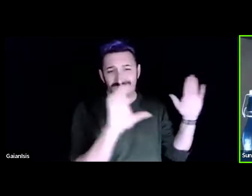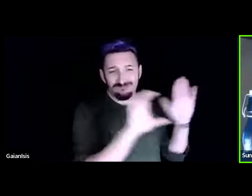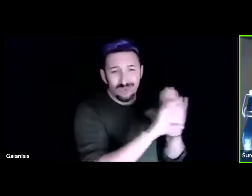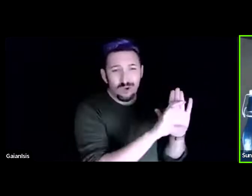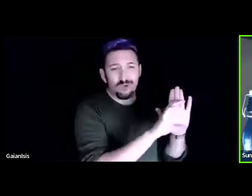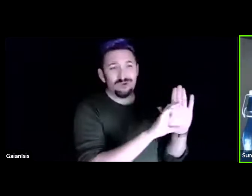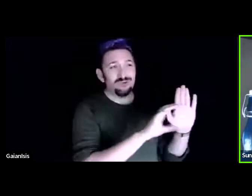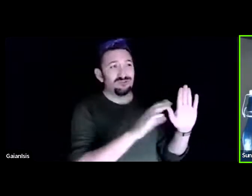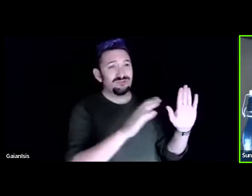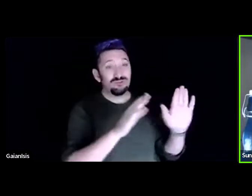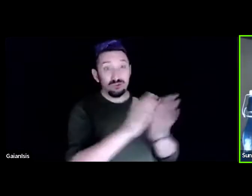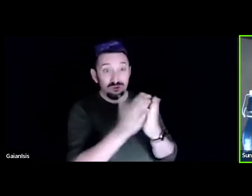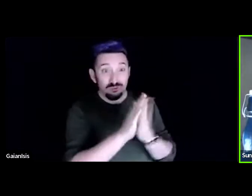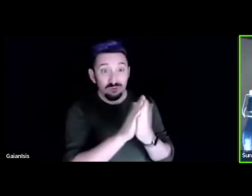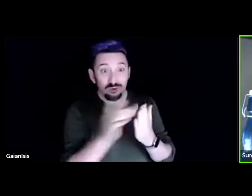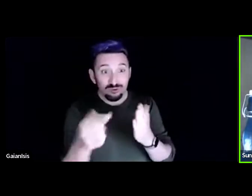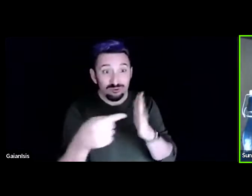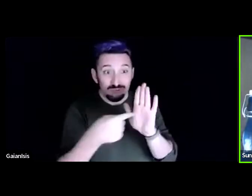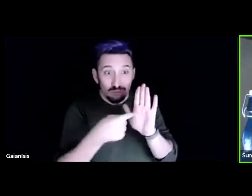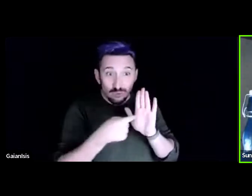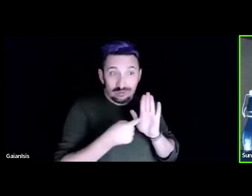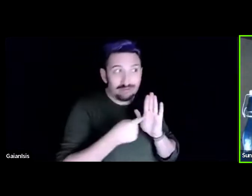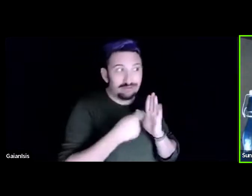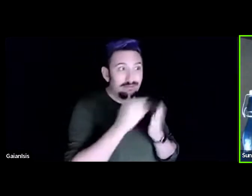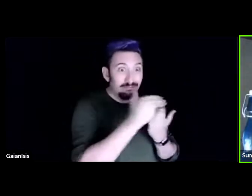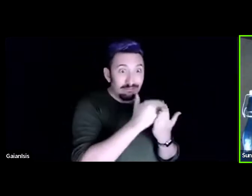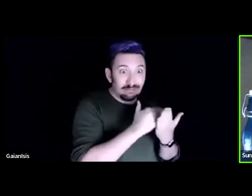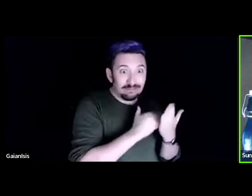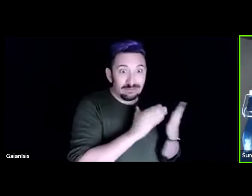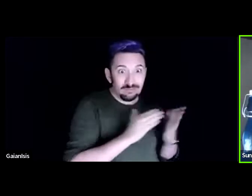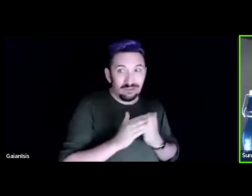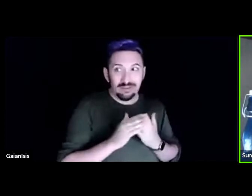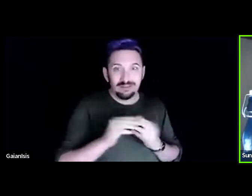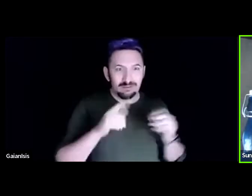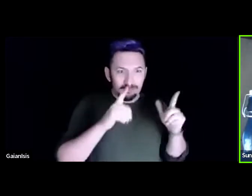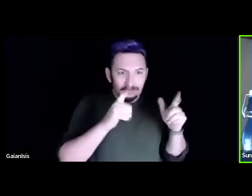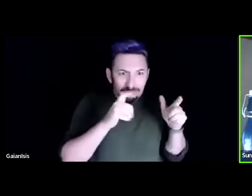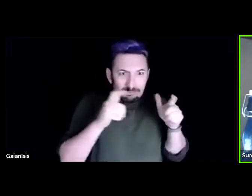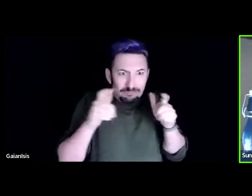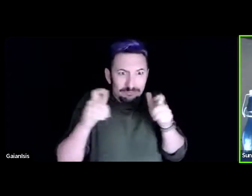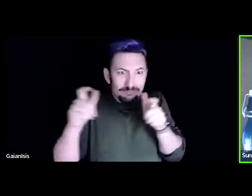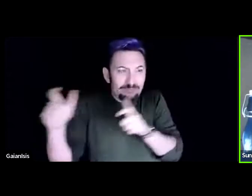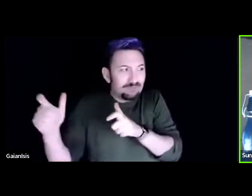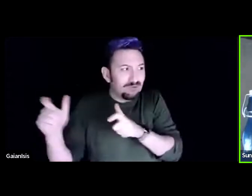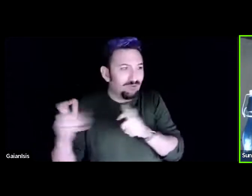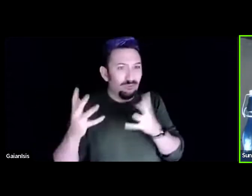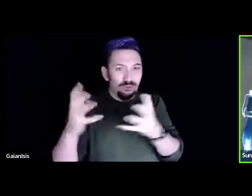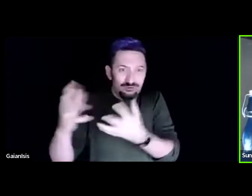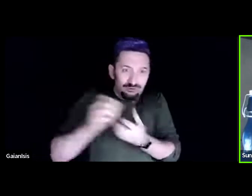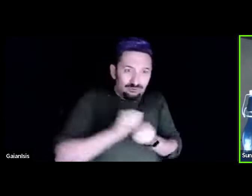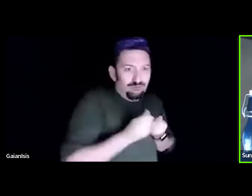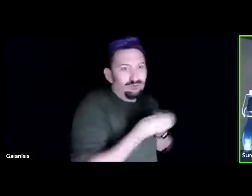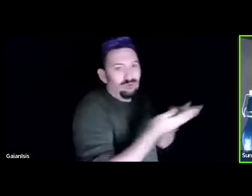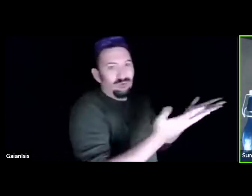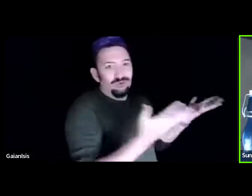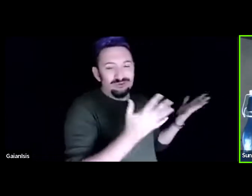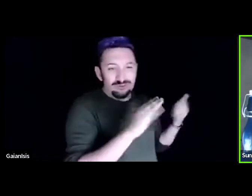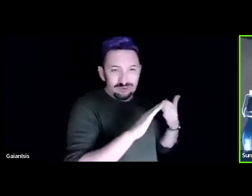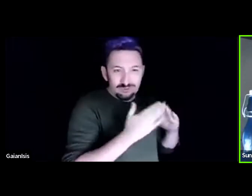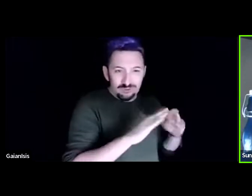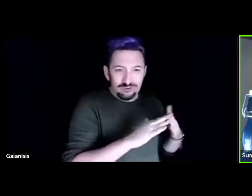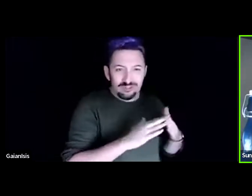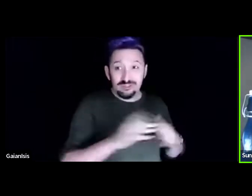plans because I was like these are golden and I want to activate my own communities and give them energy like you gave me so thank you.